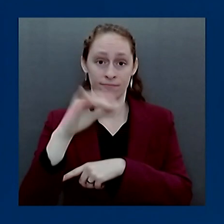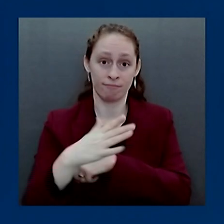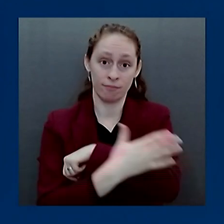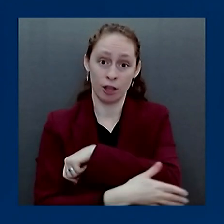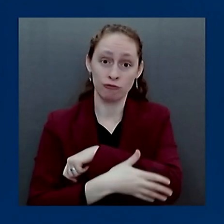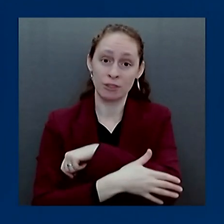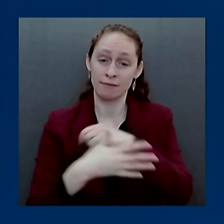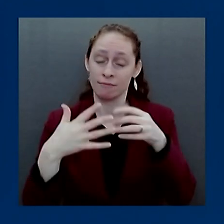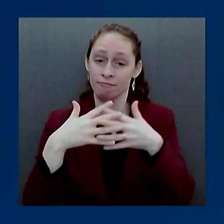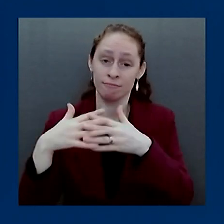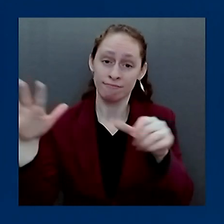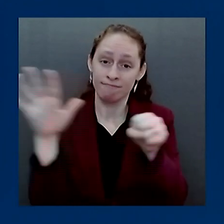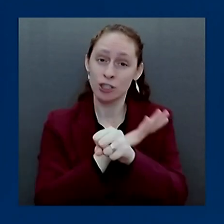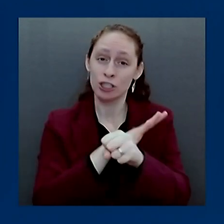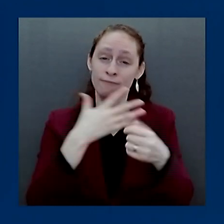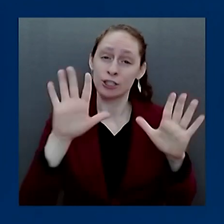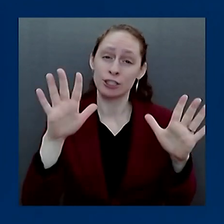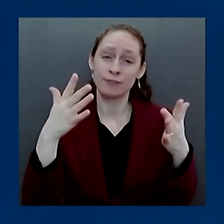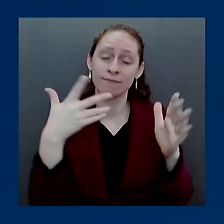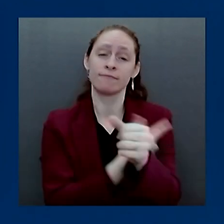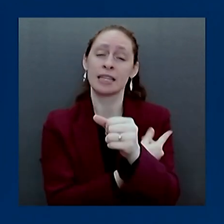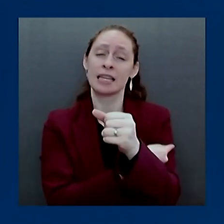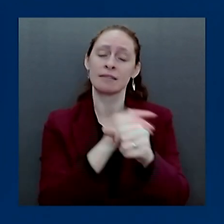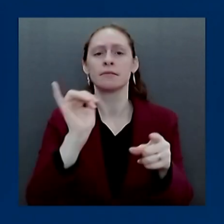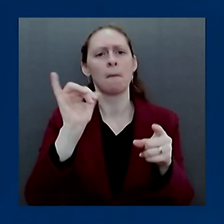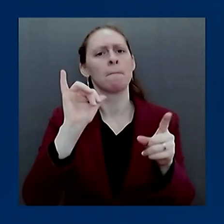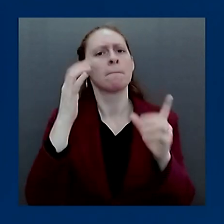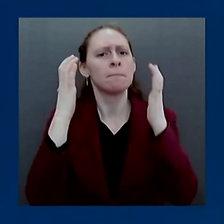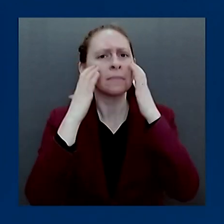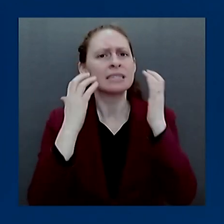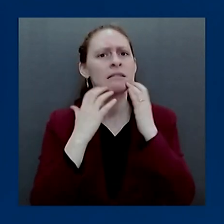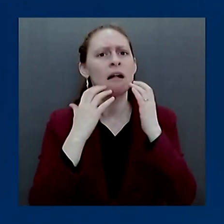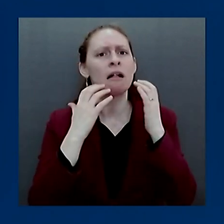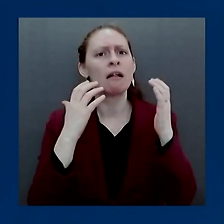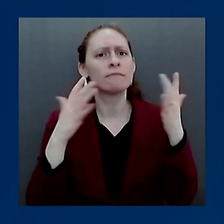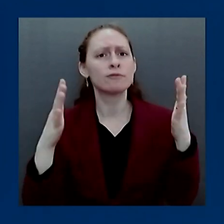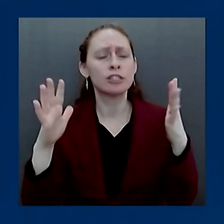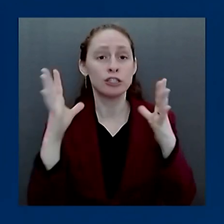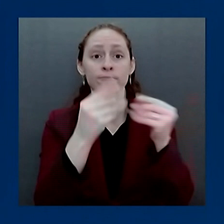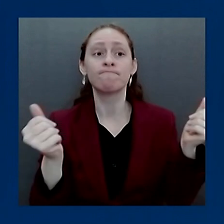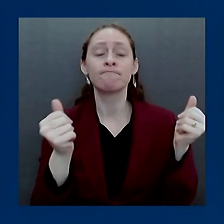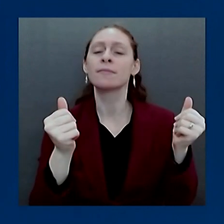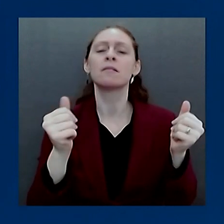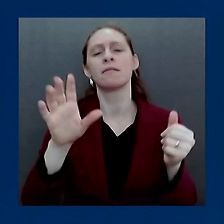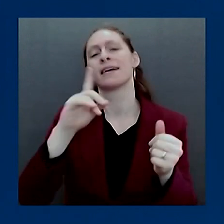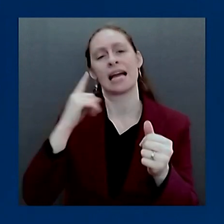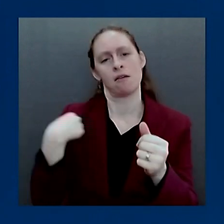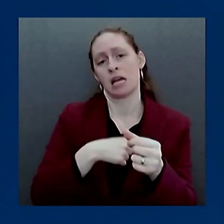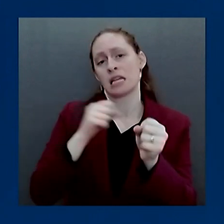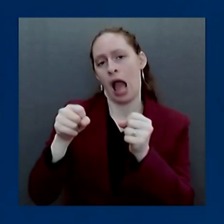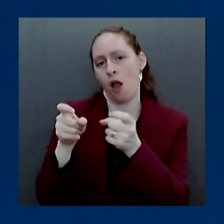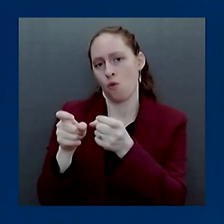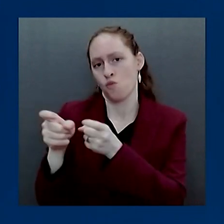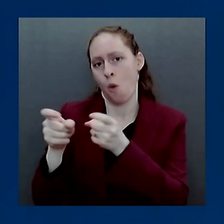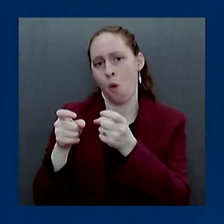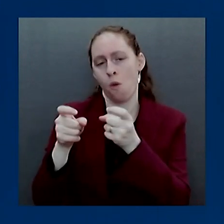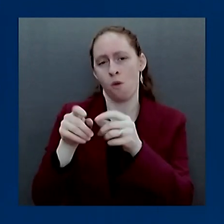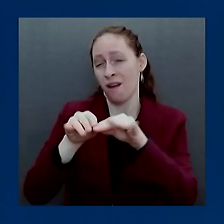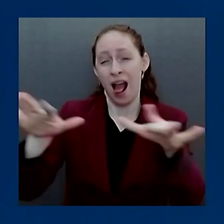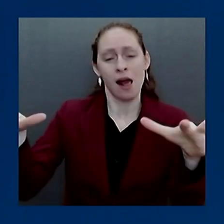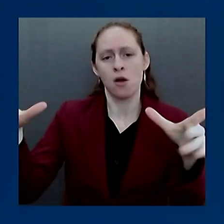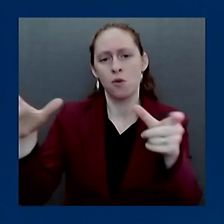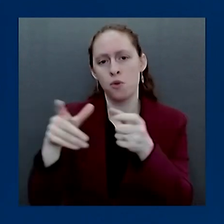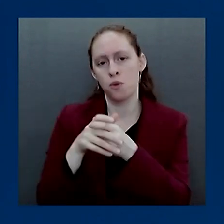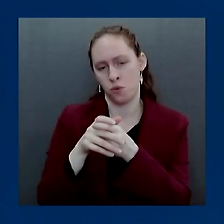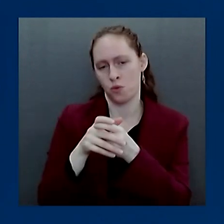it in a way it's at such a low level and people are vaccinated and boosted, sooner or later, as we begin to live with it, what she